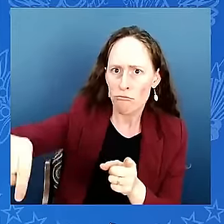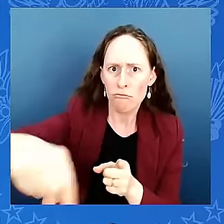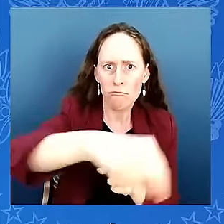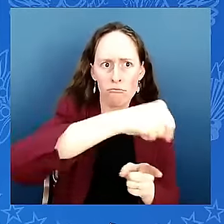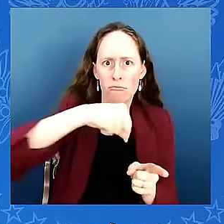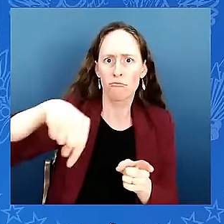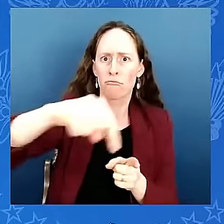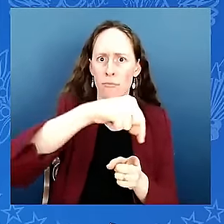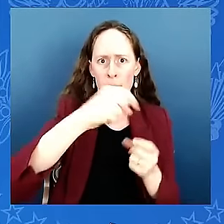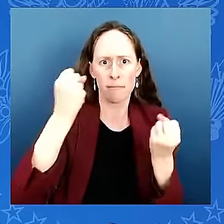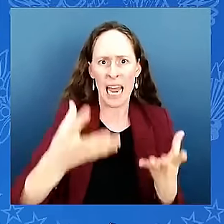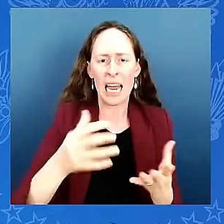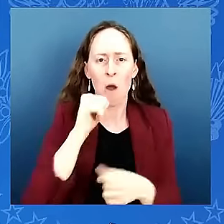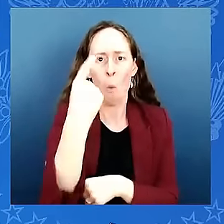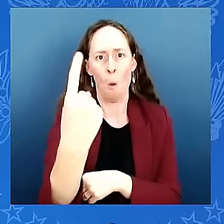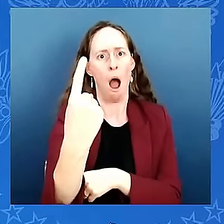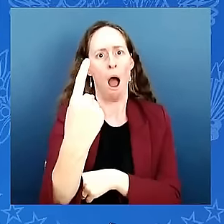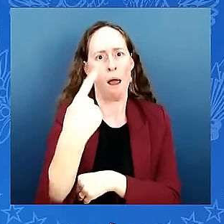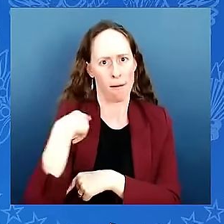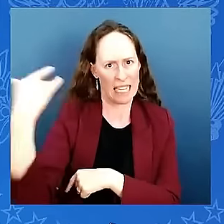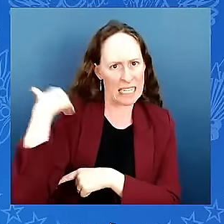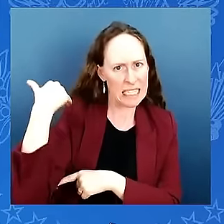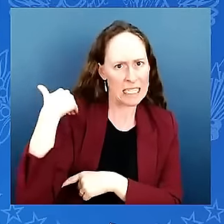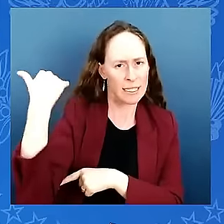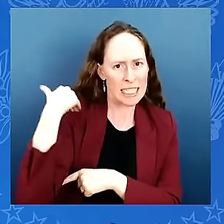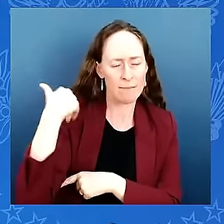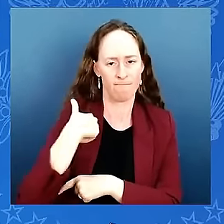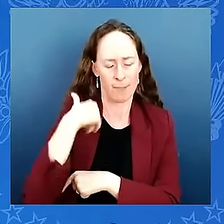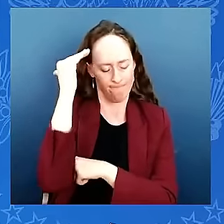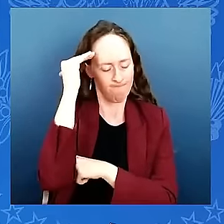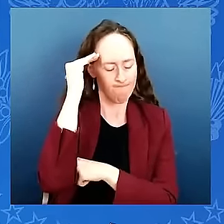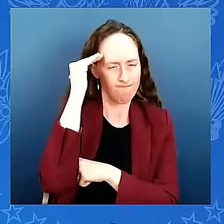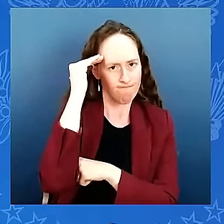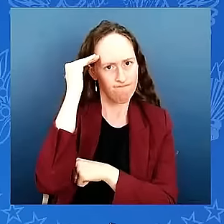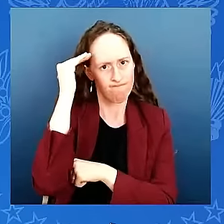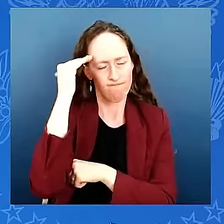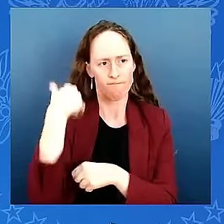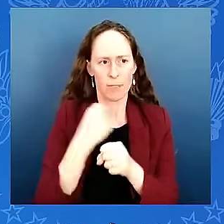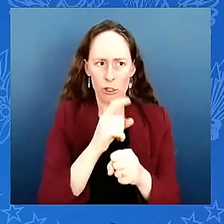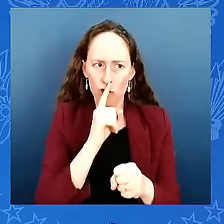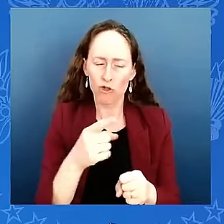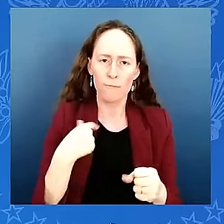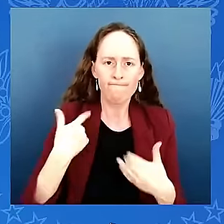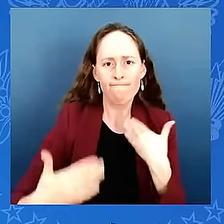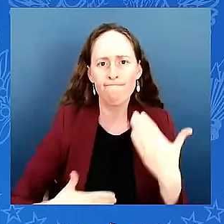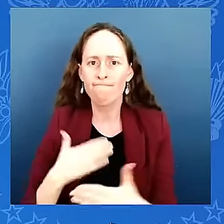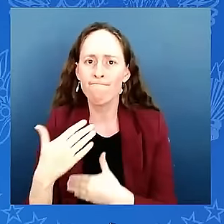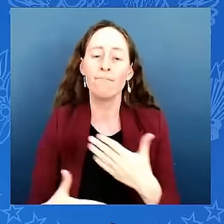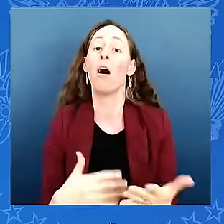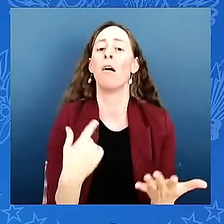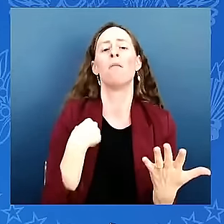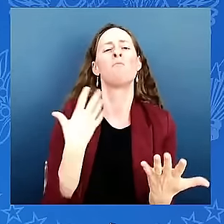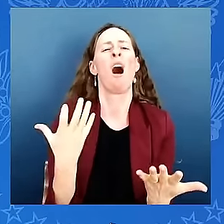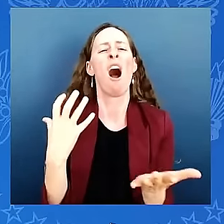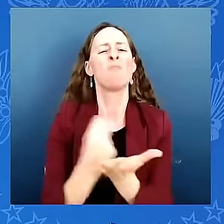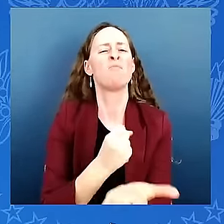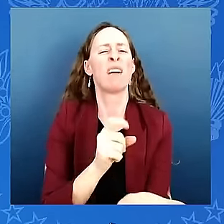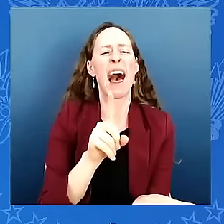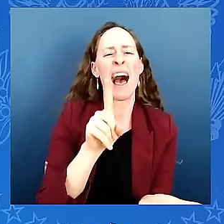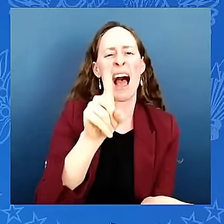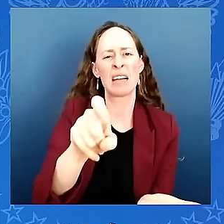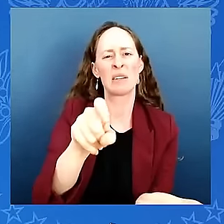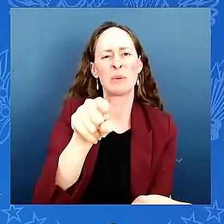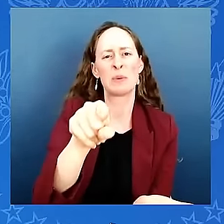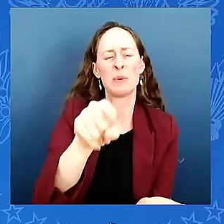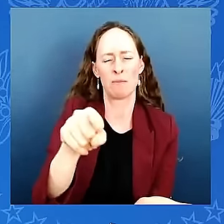help and uh and let me ask you a question chairwoman uh sure how are these investments helping